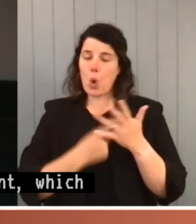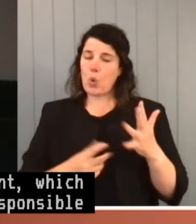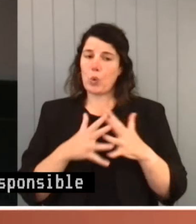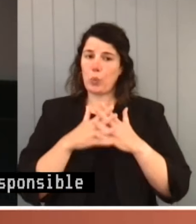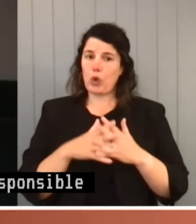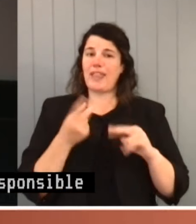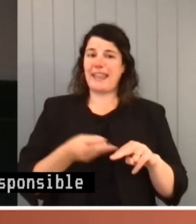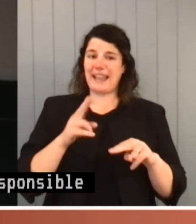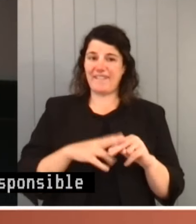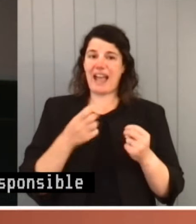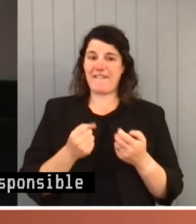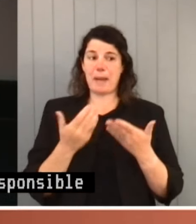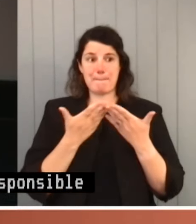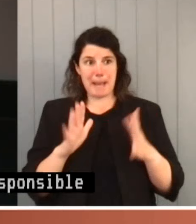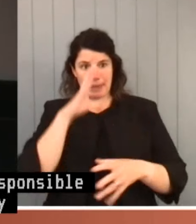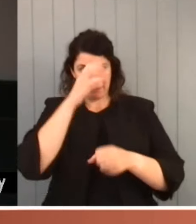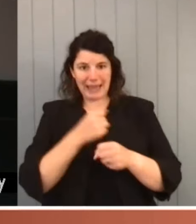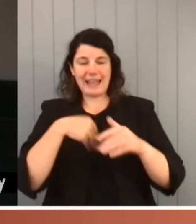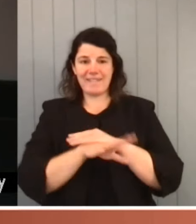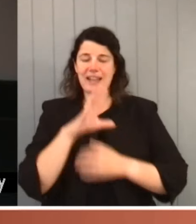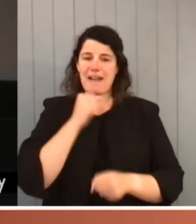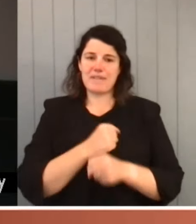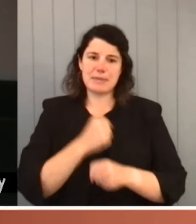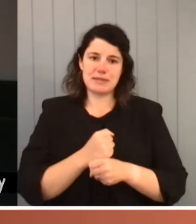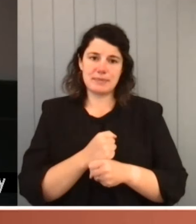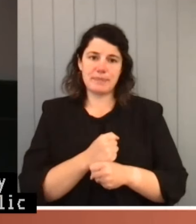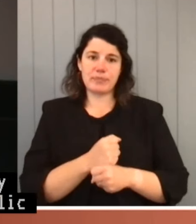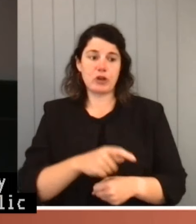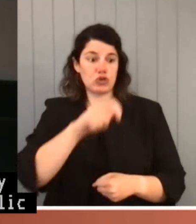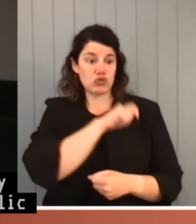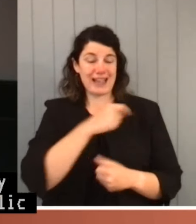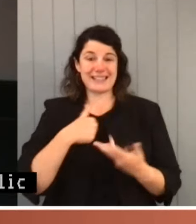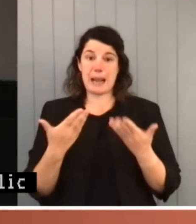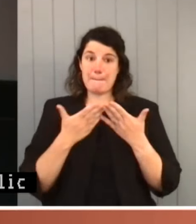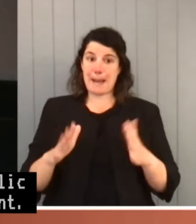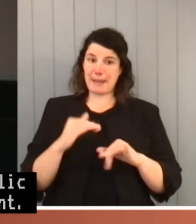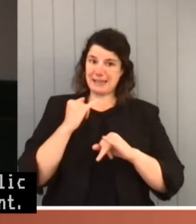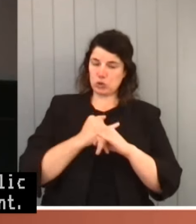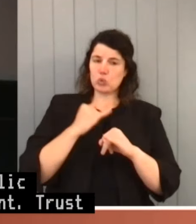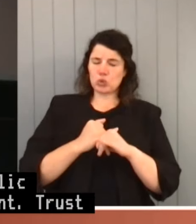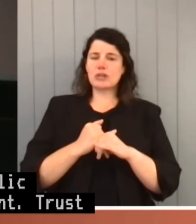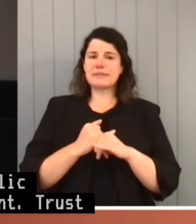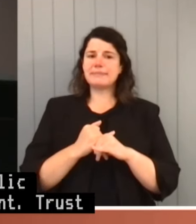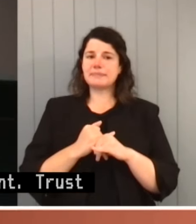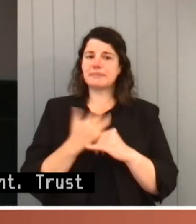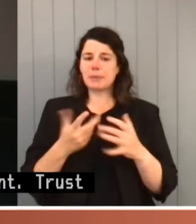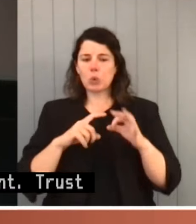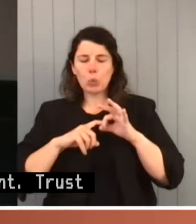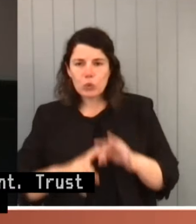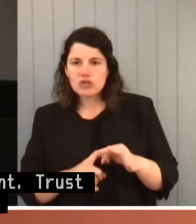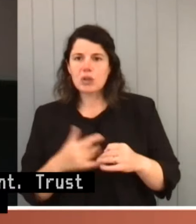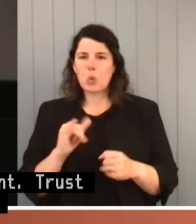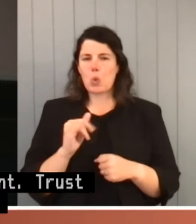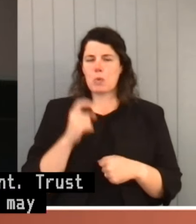is public confidence in the parliament. Trust in our public institutions may be a questioning or even sceptical